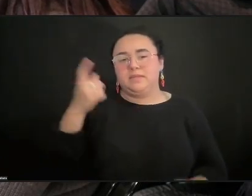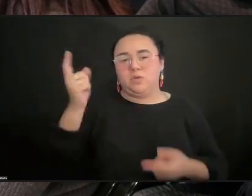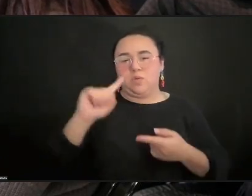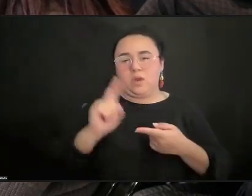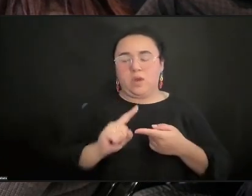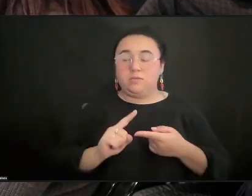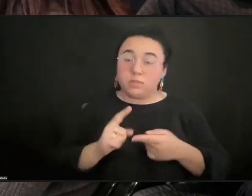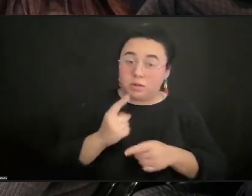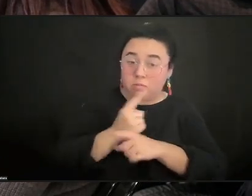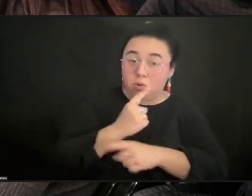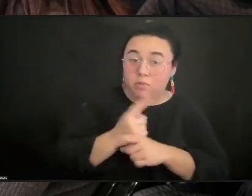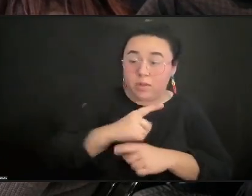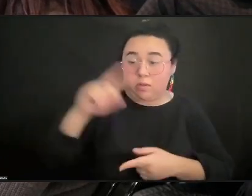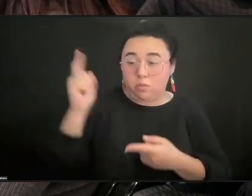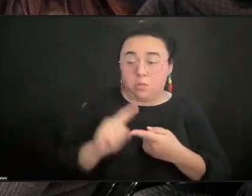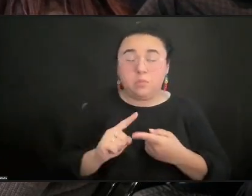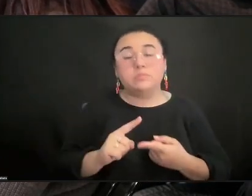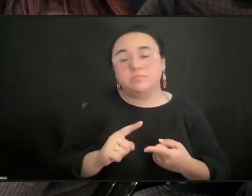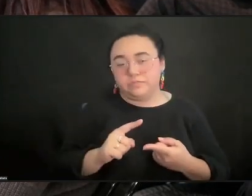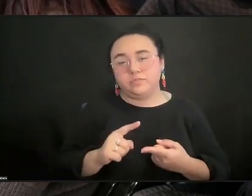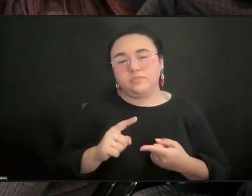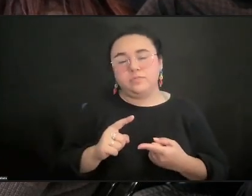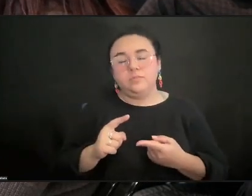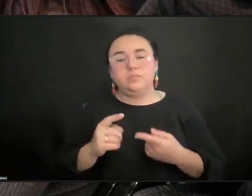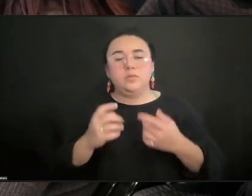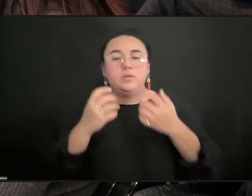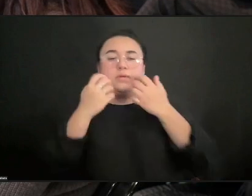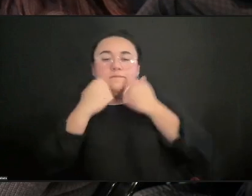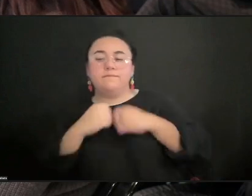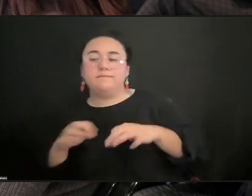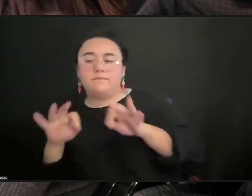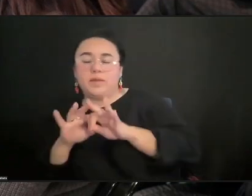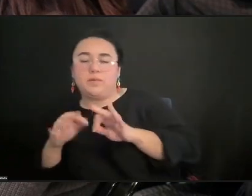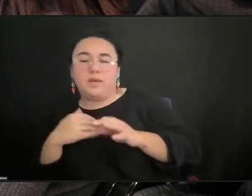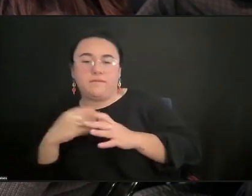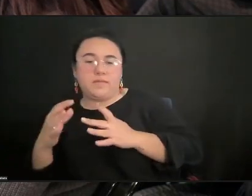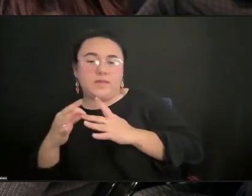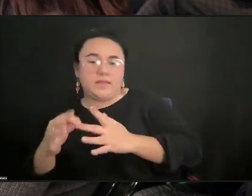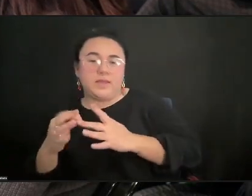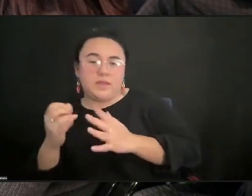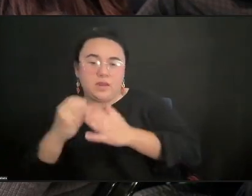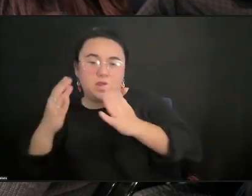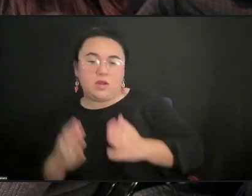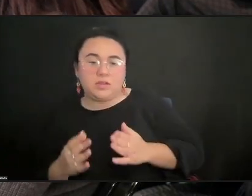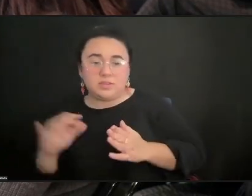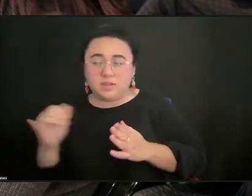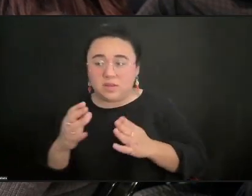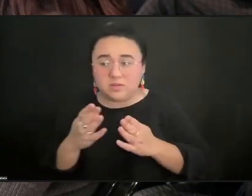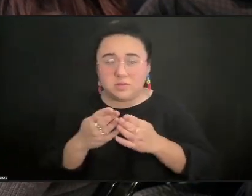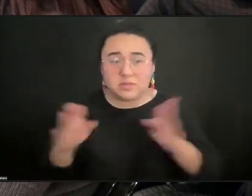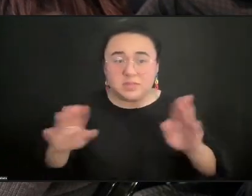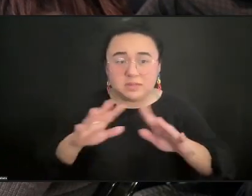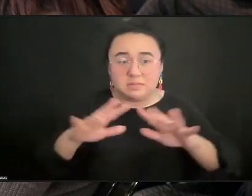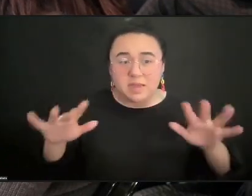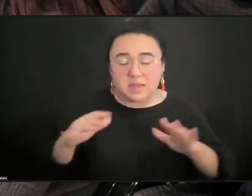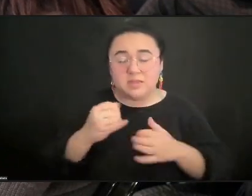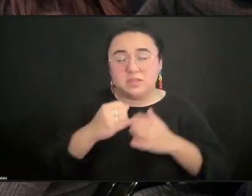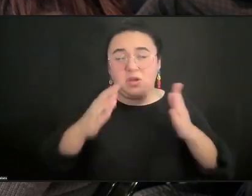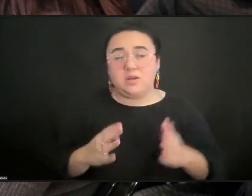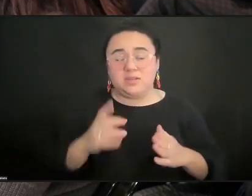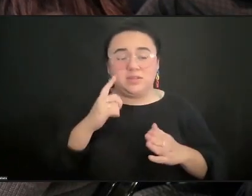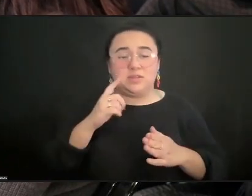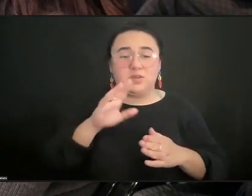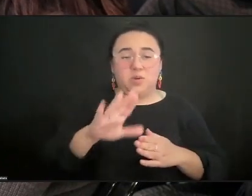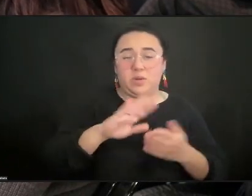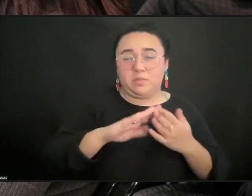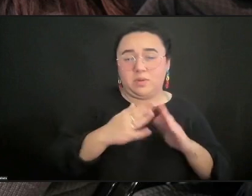Because the value of having not just the lead artist but the expansive artist community in your community for three weeks, four weeks,